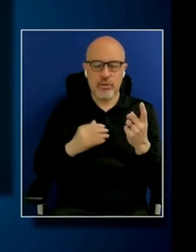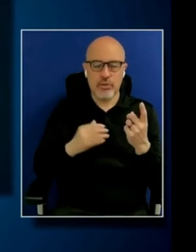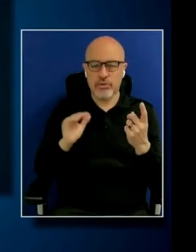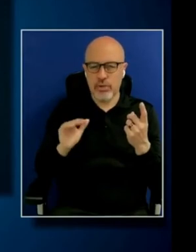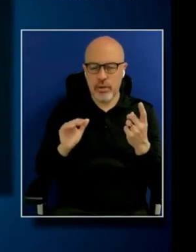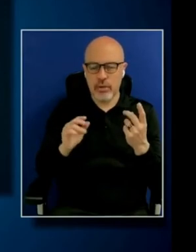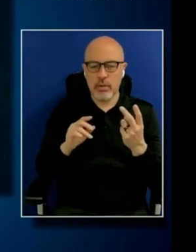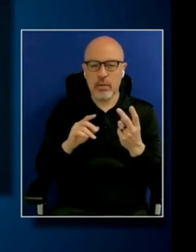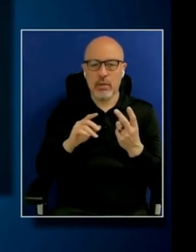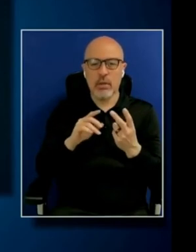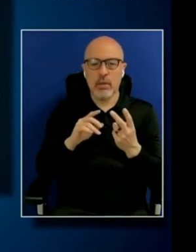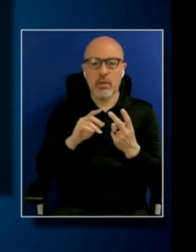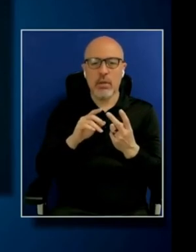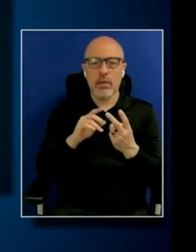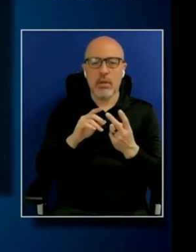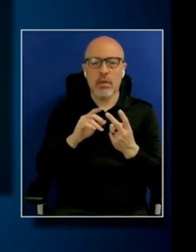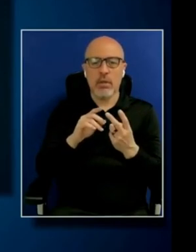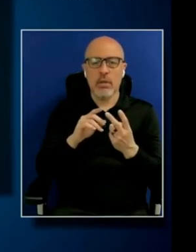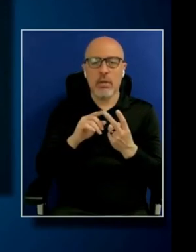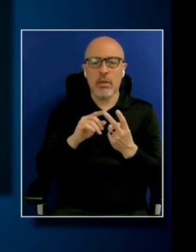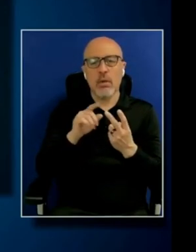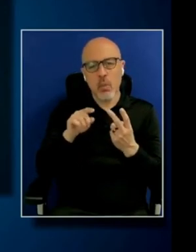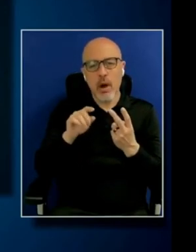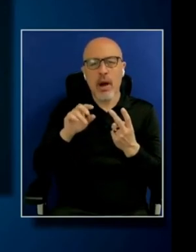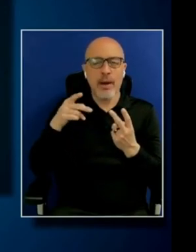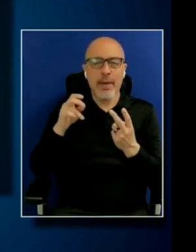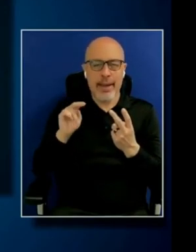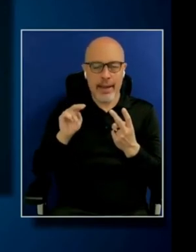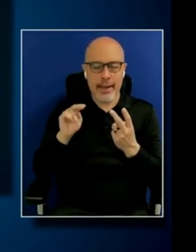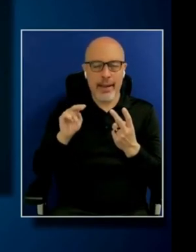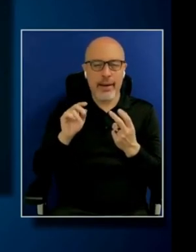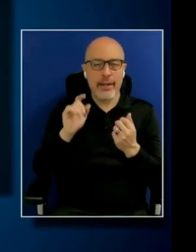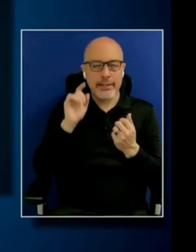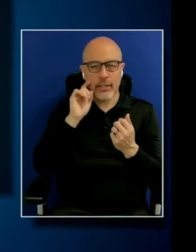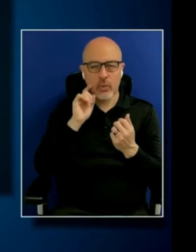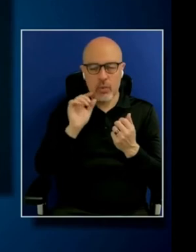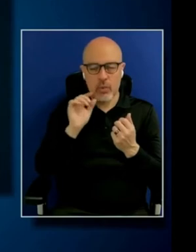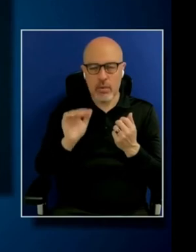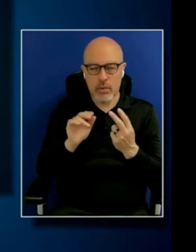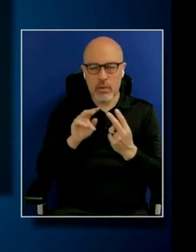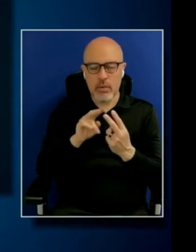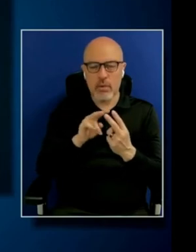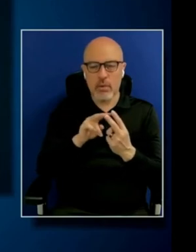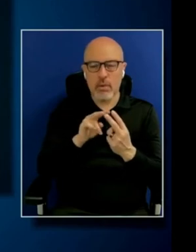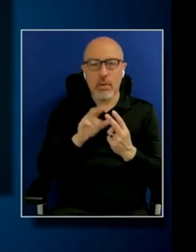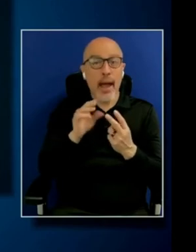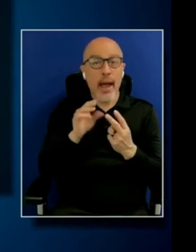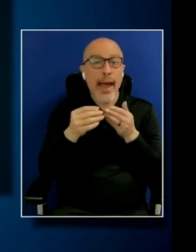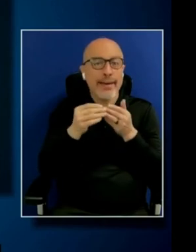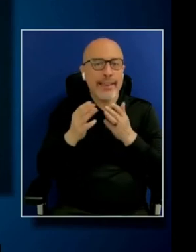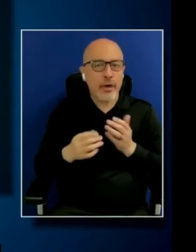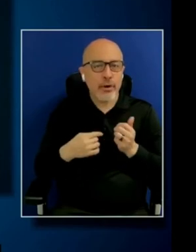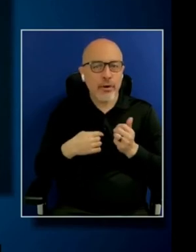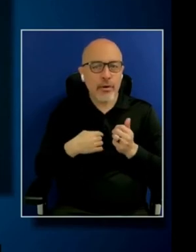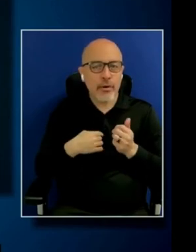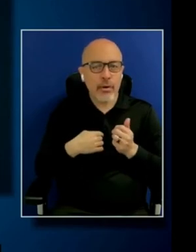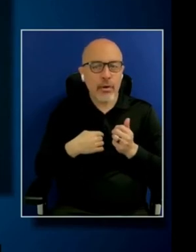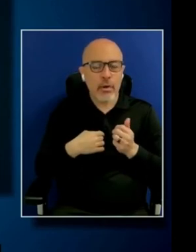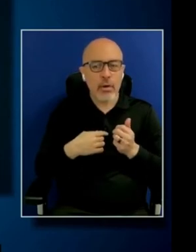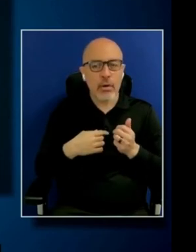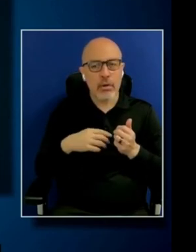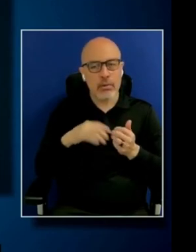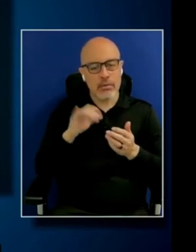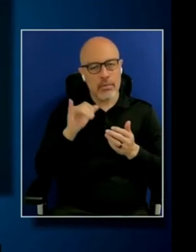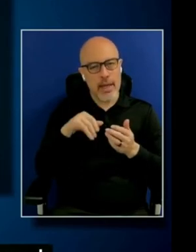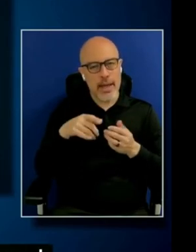and one pansexual child and also as a leader. And that was the thing